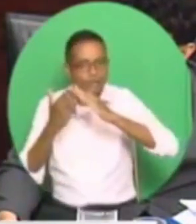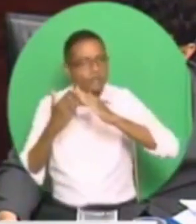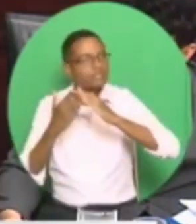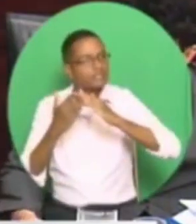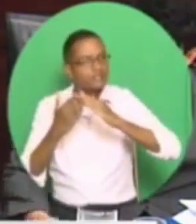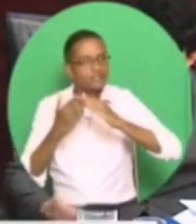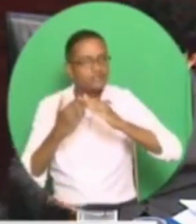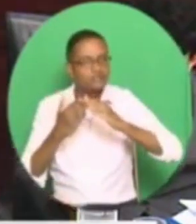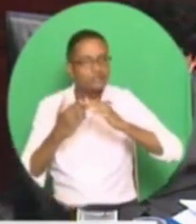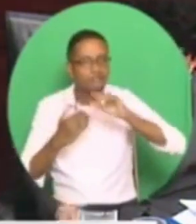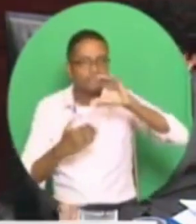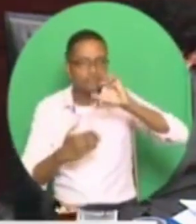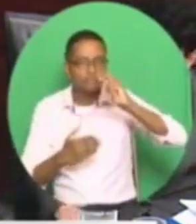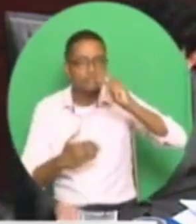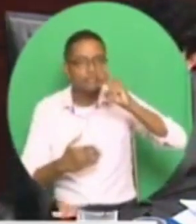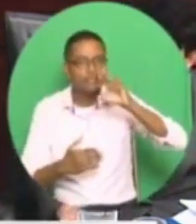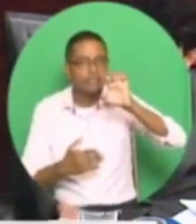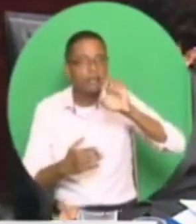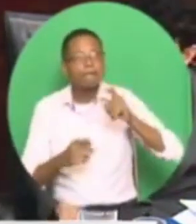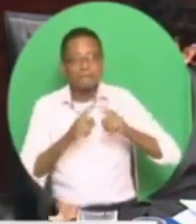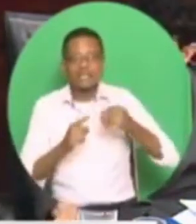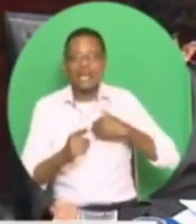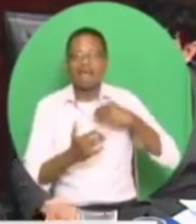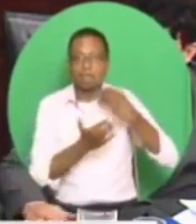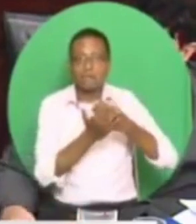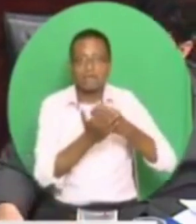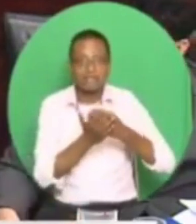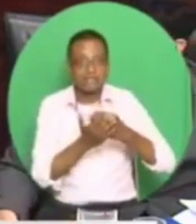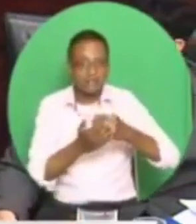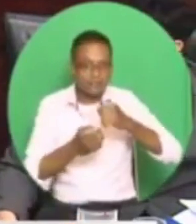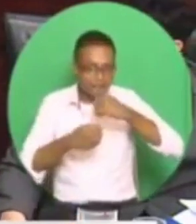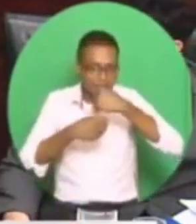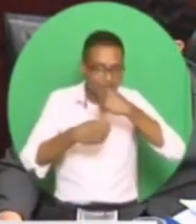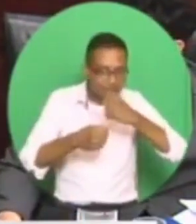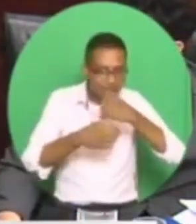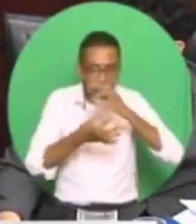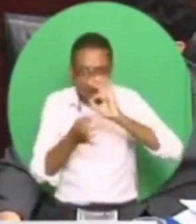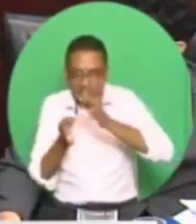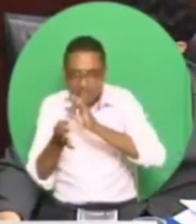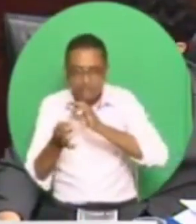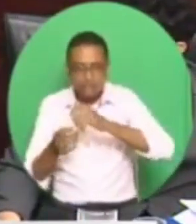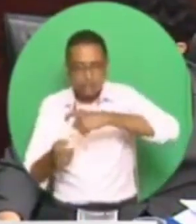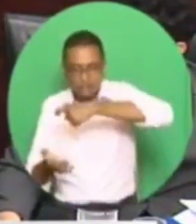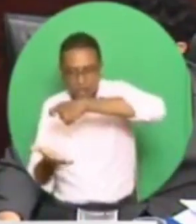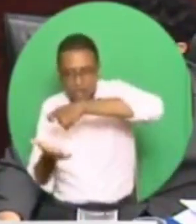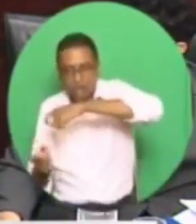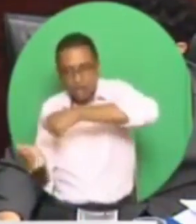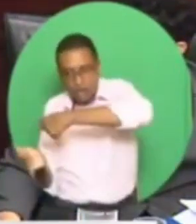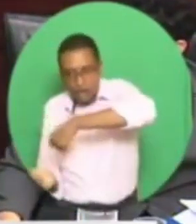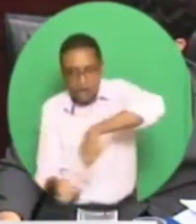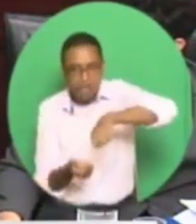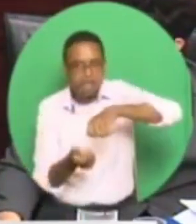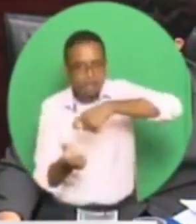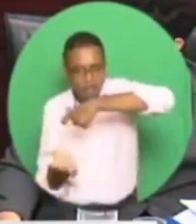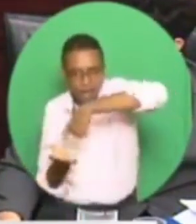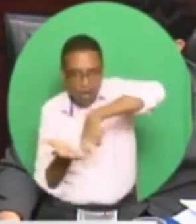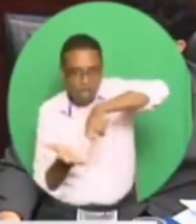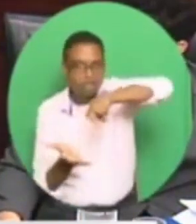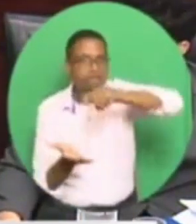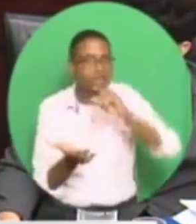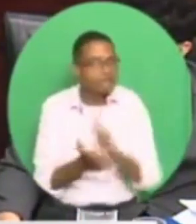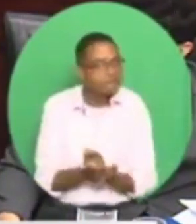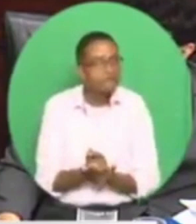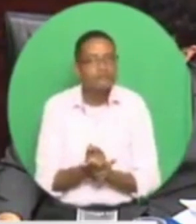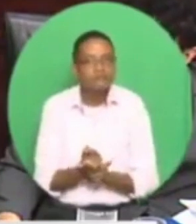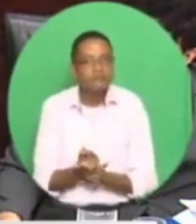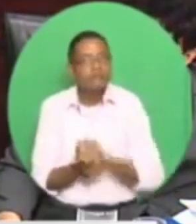of that. Golf course, paintings, castles. That is what they had money for. Carols and castles. Today, Madam Speaker,